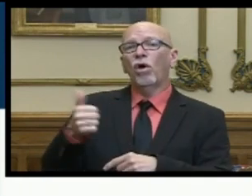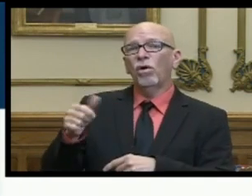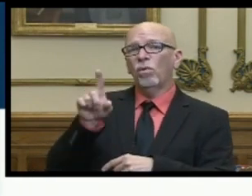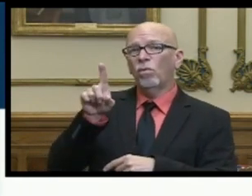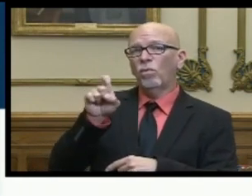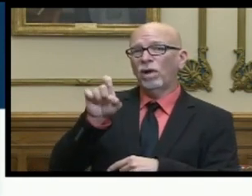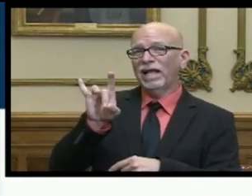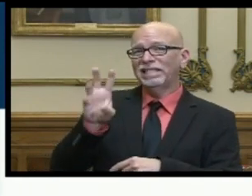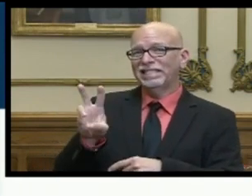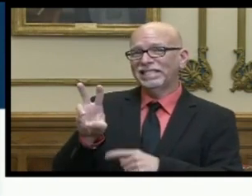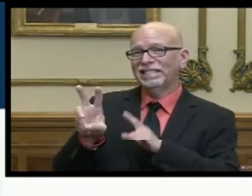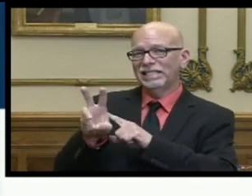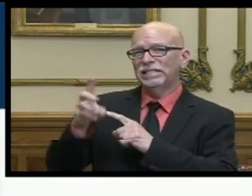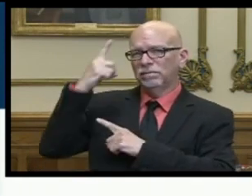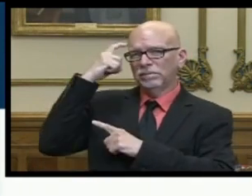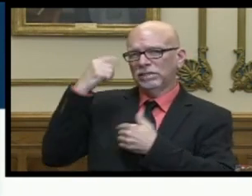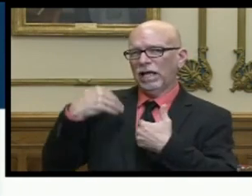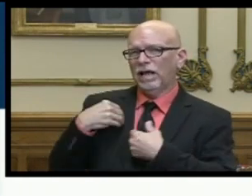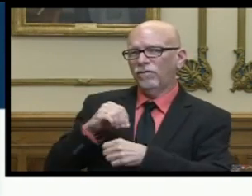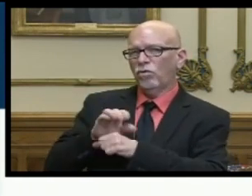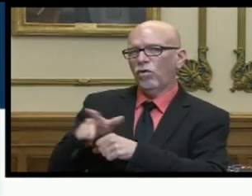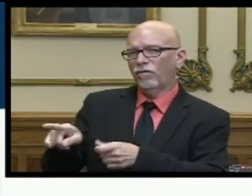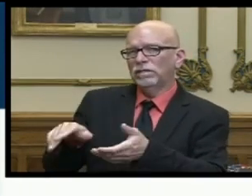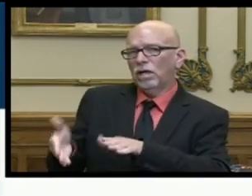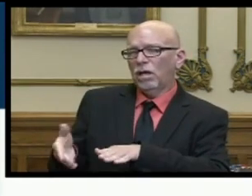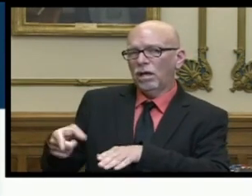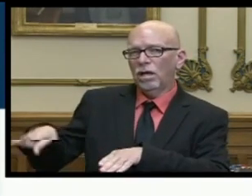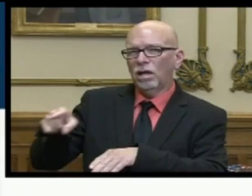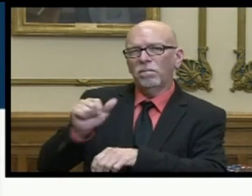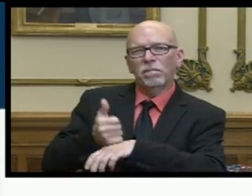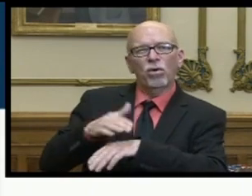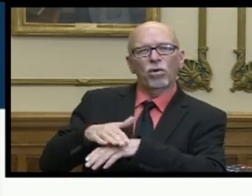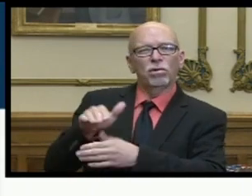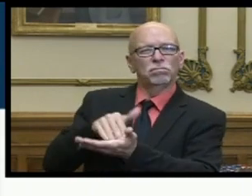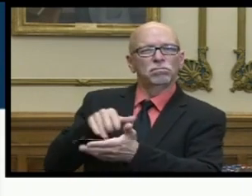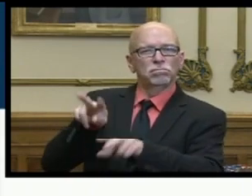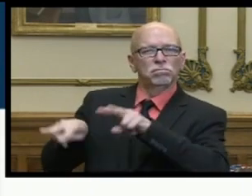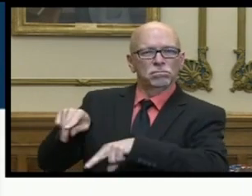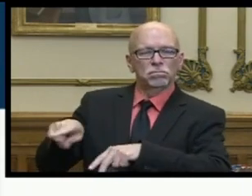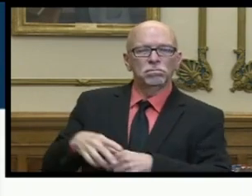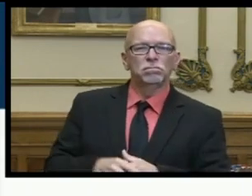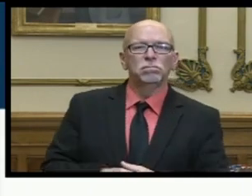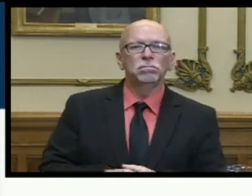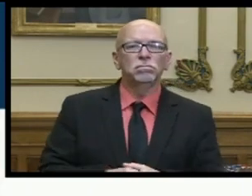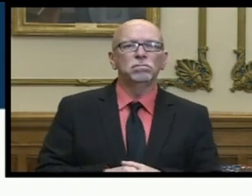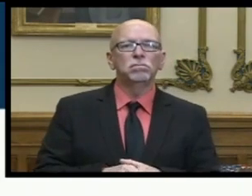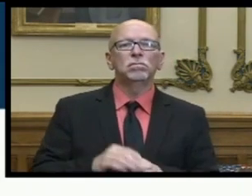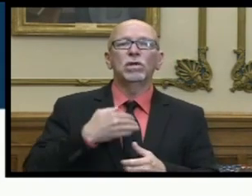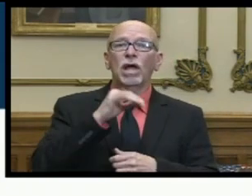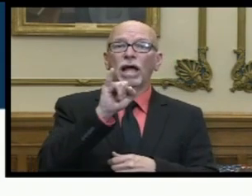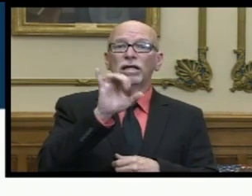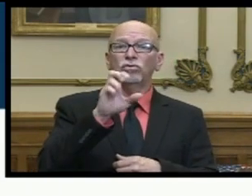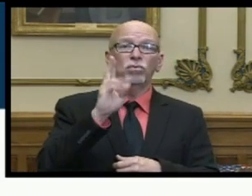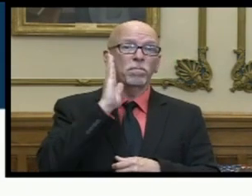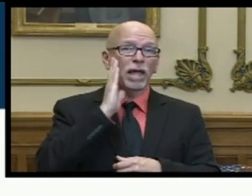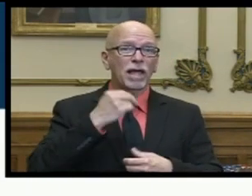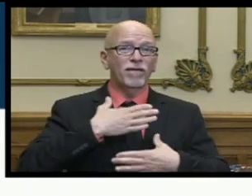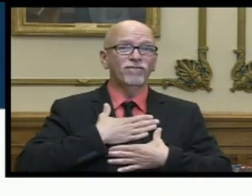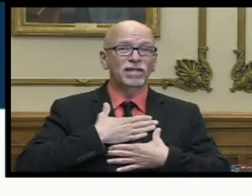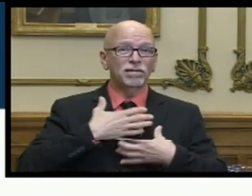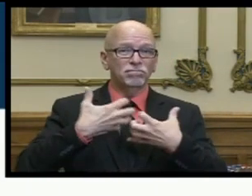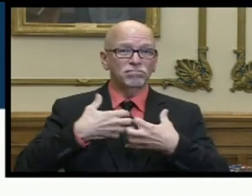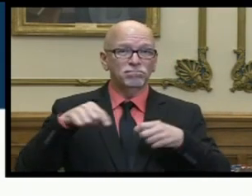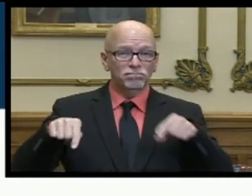186 are believed to have died from this disease based on their clinical clinical diagnosis our icu bed and ventilator